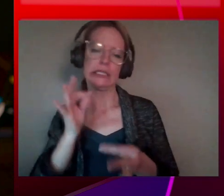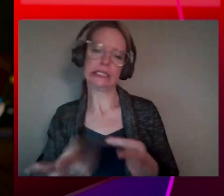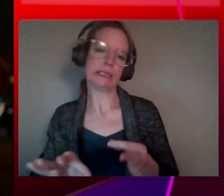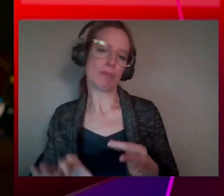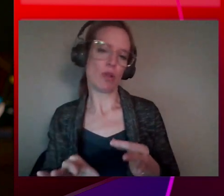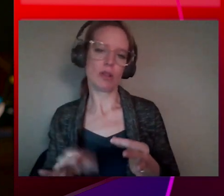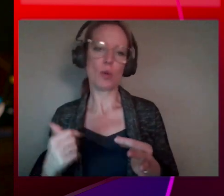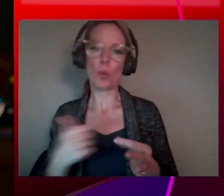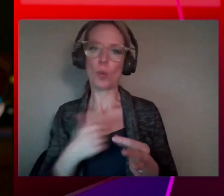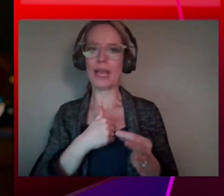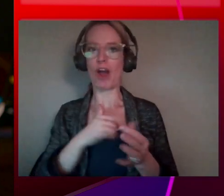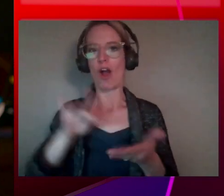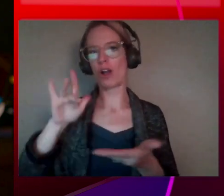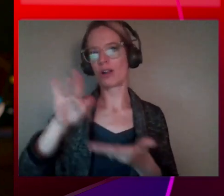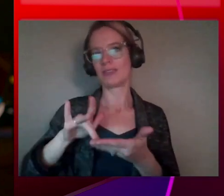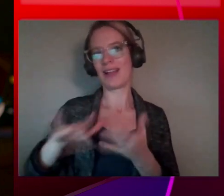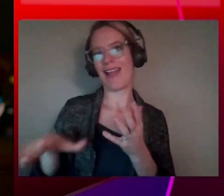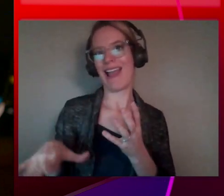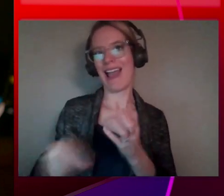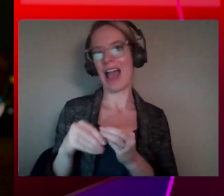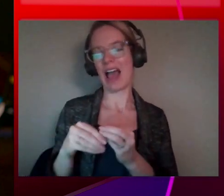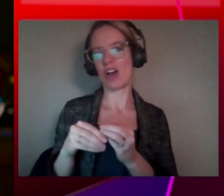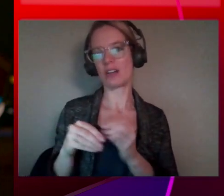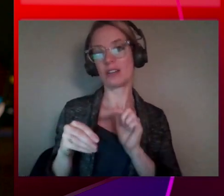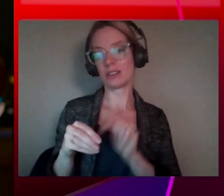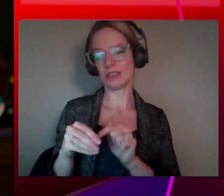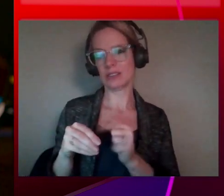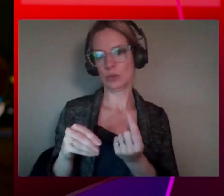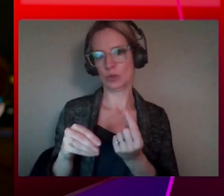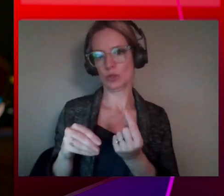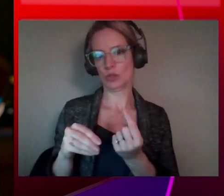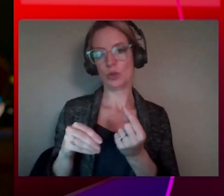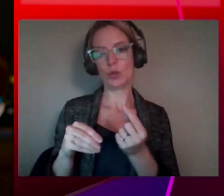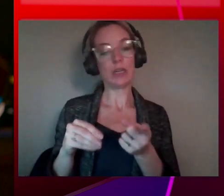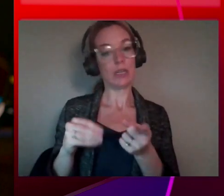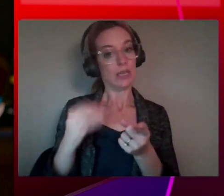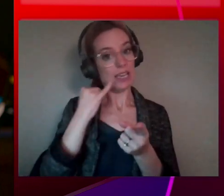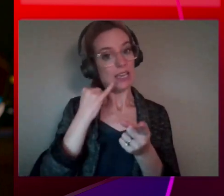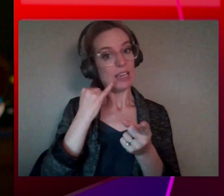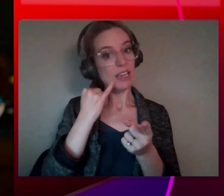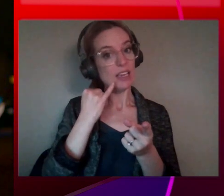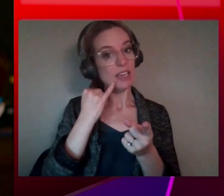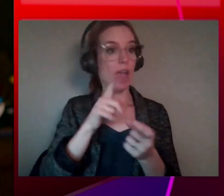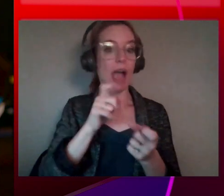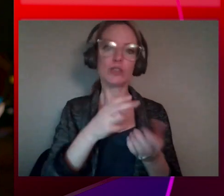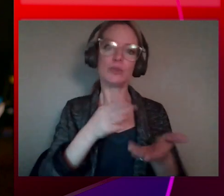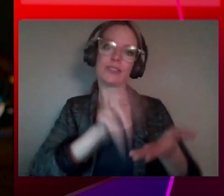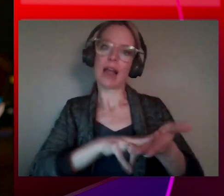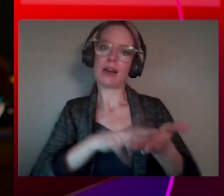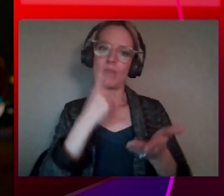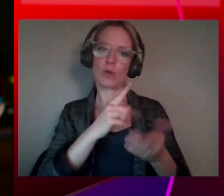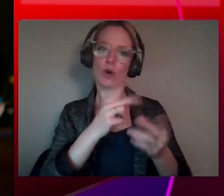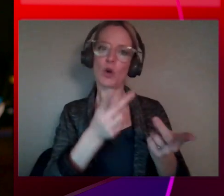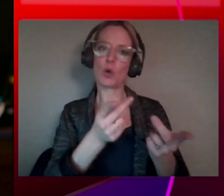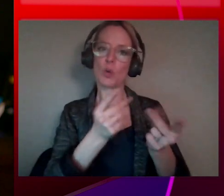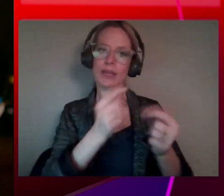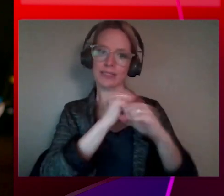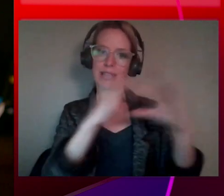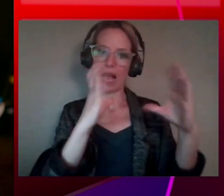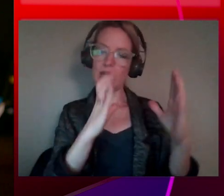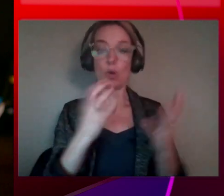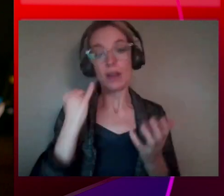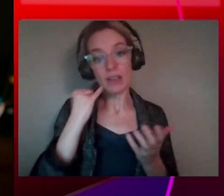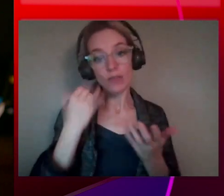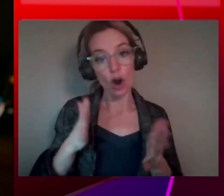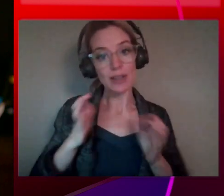all the customers have to do is sign up for QuickSight. Or if you're an existing QuickSight customer, go to your managed subscription page, one click, and